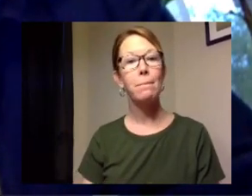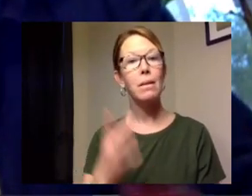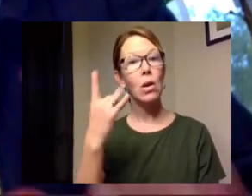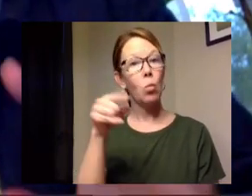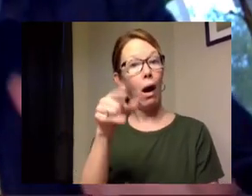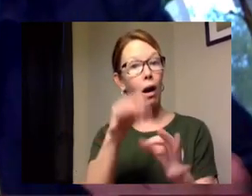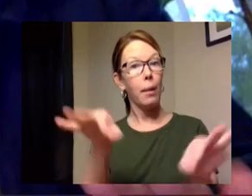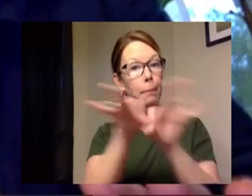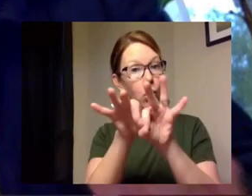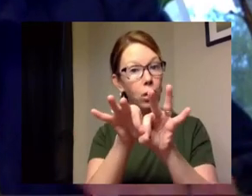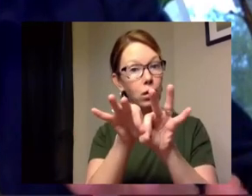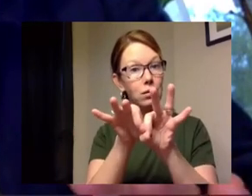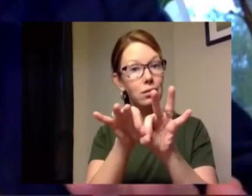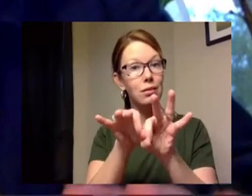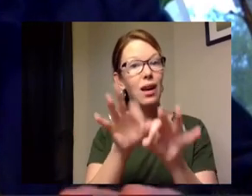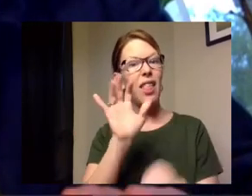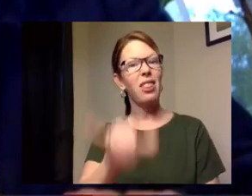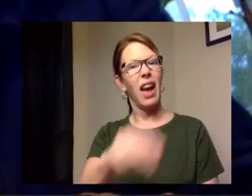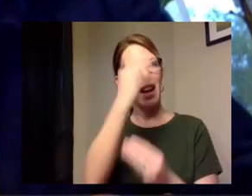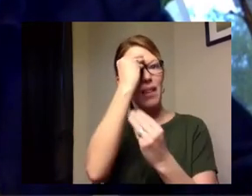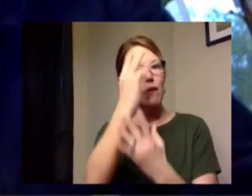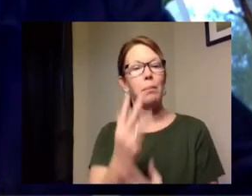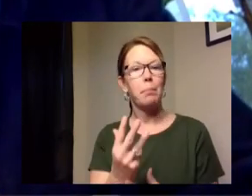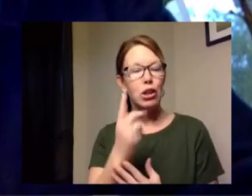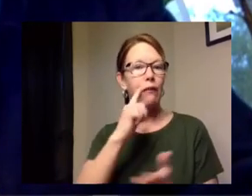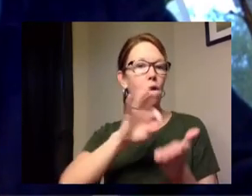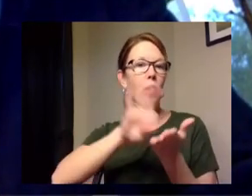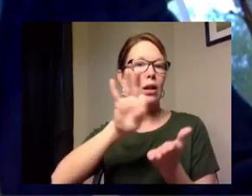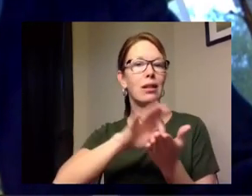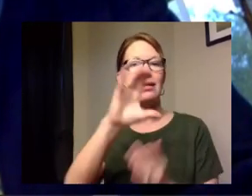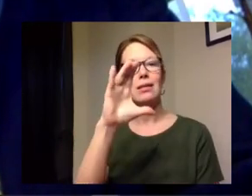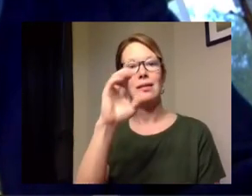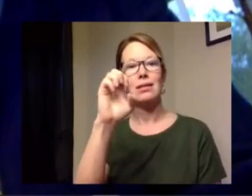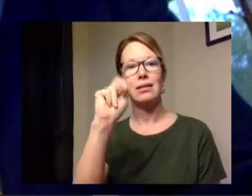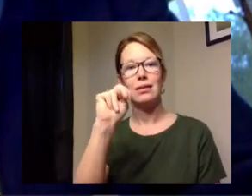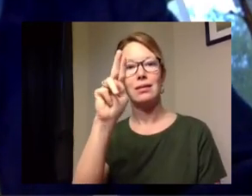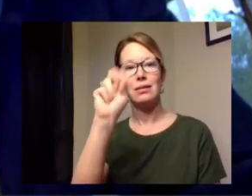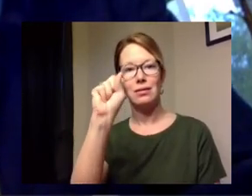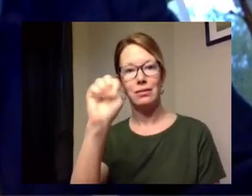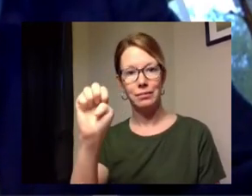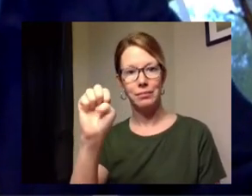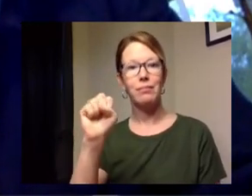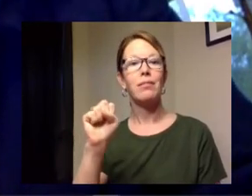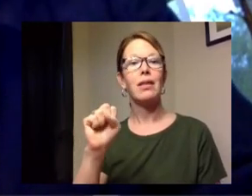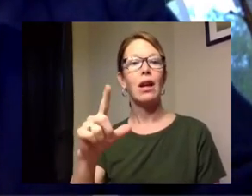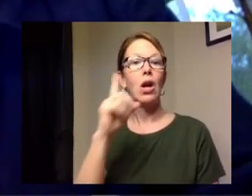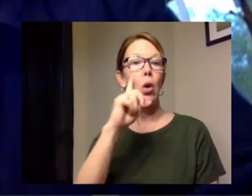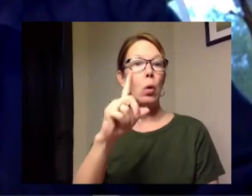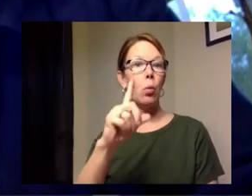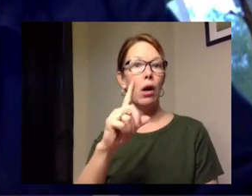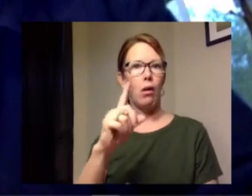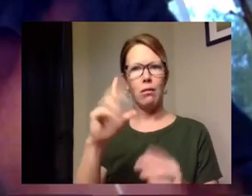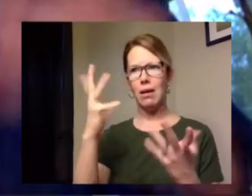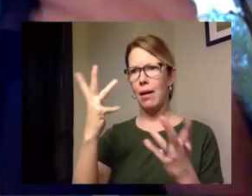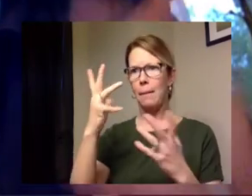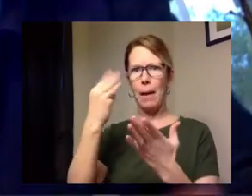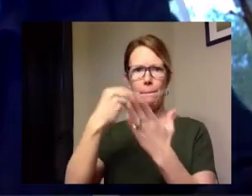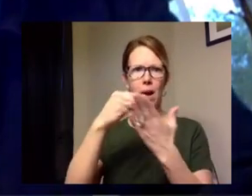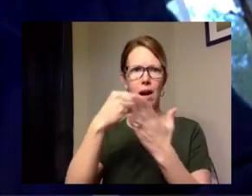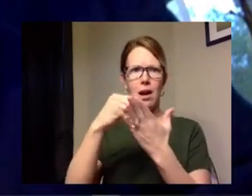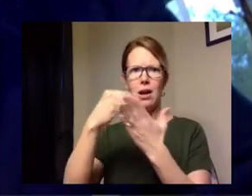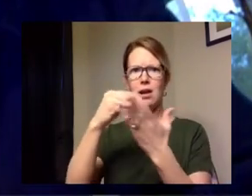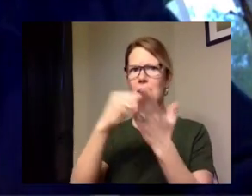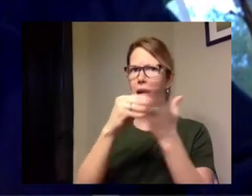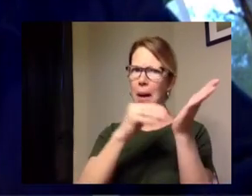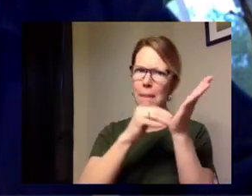important well this information in the census the 2020 census is used to direct billions of dollars in federal funds to